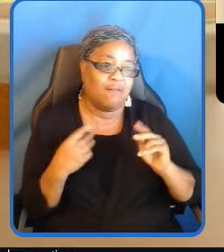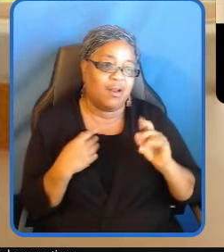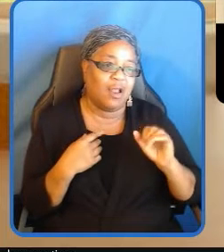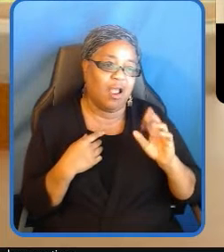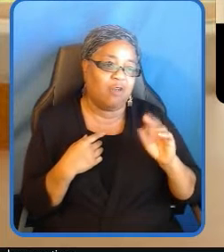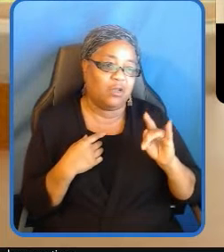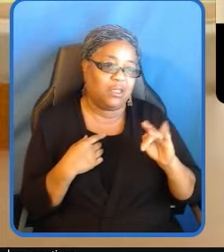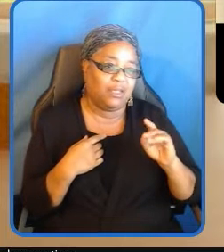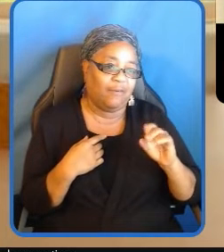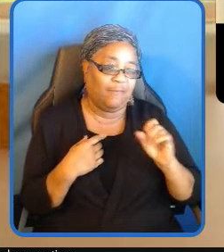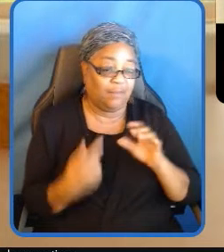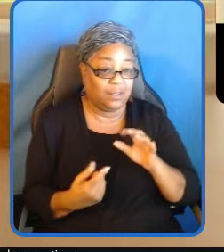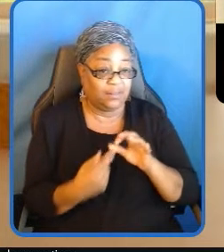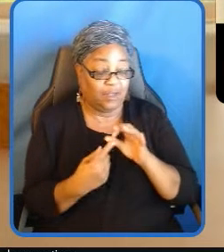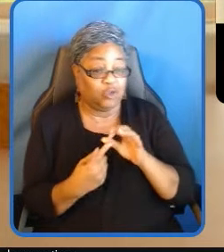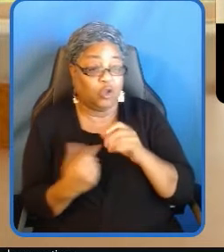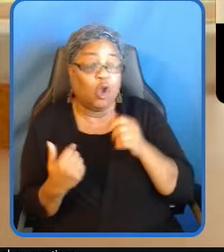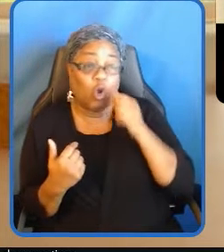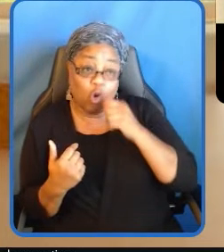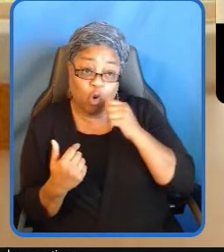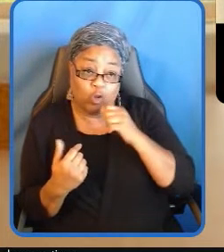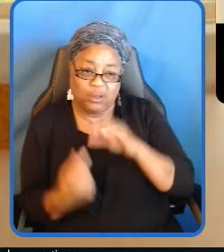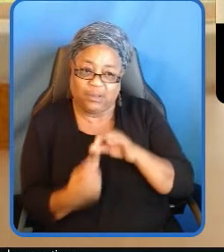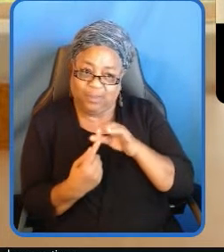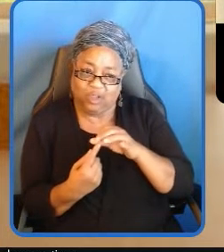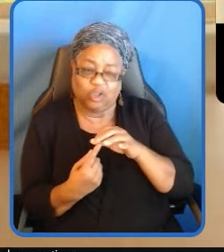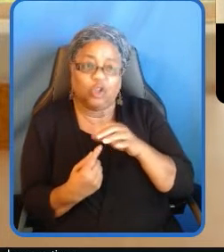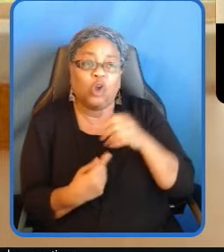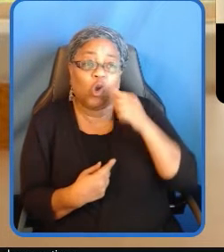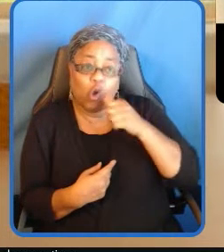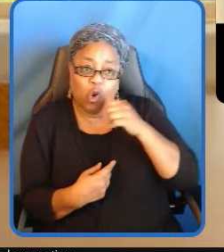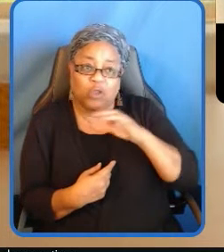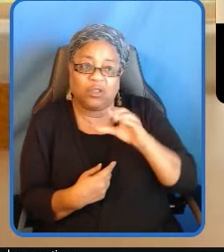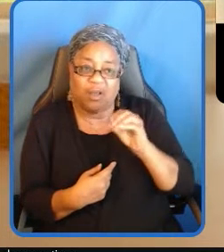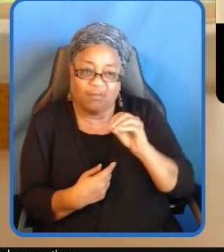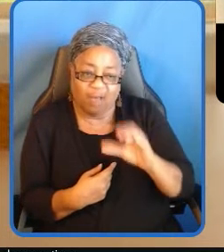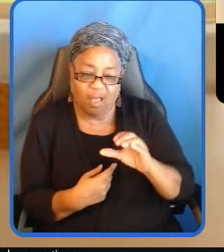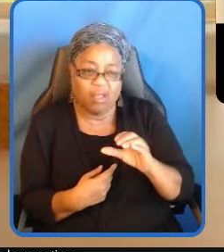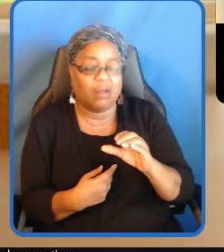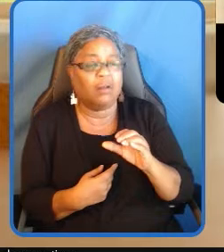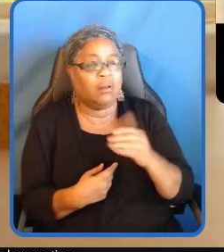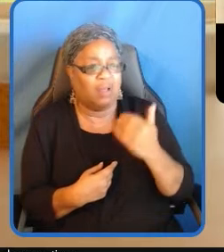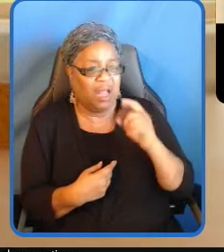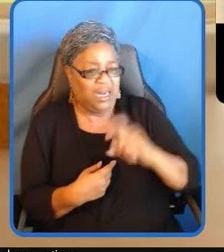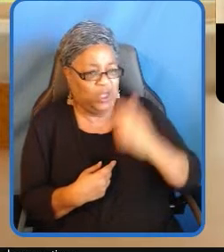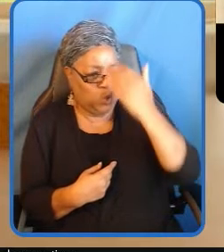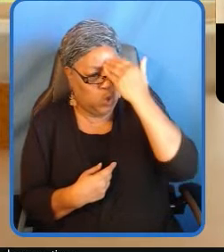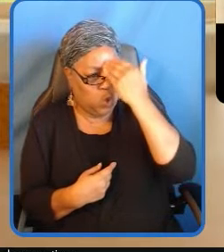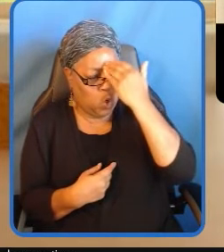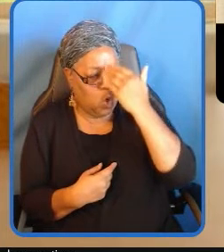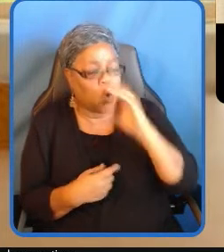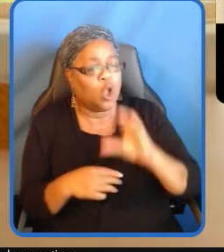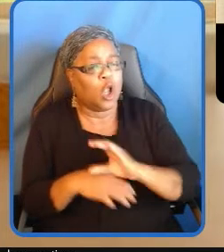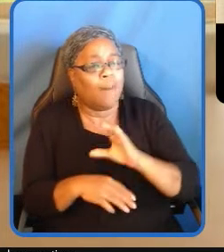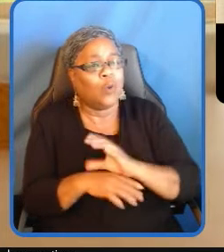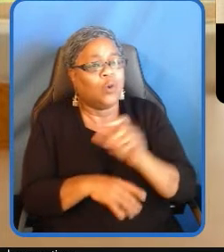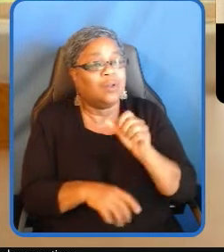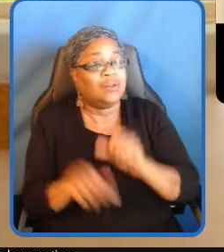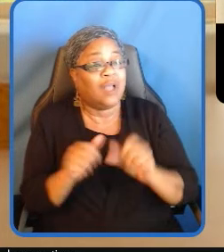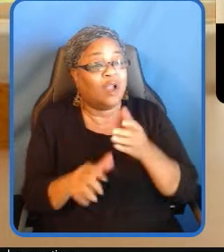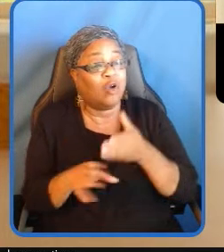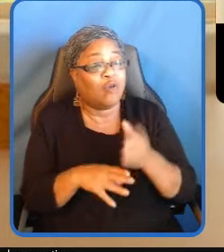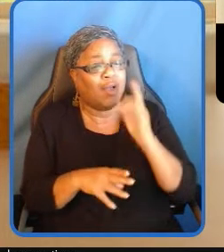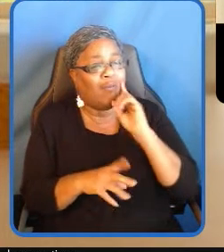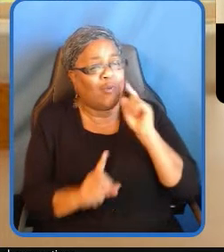especially our girls of color need to know that computer science careers are for them they can learn to code and